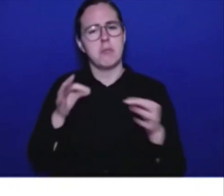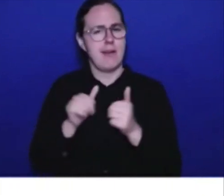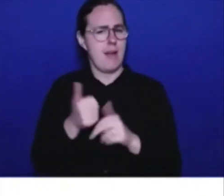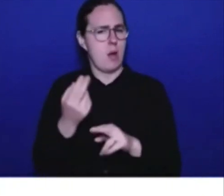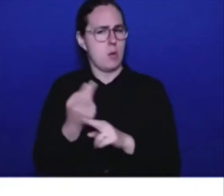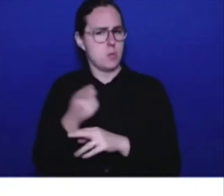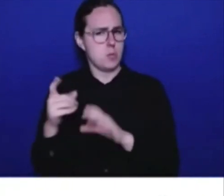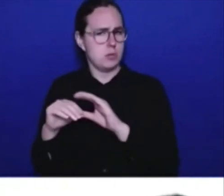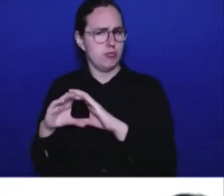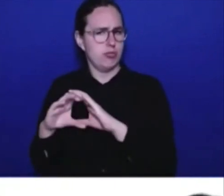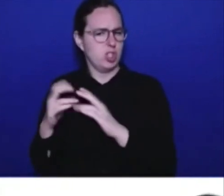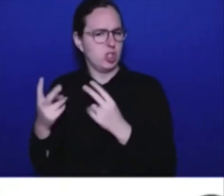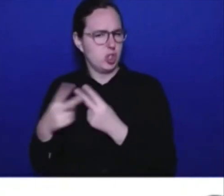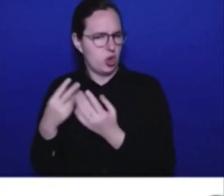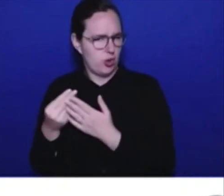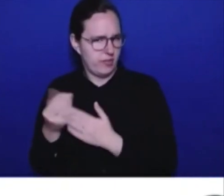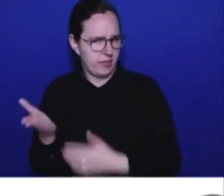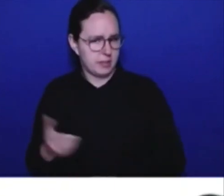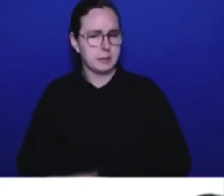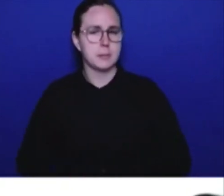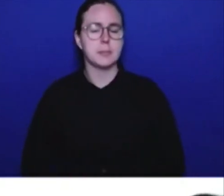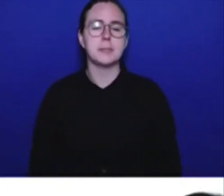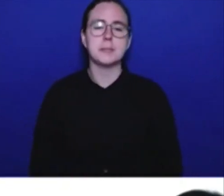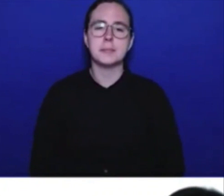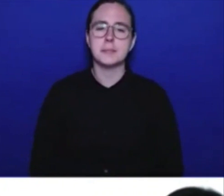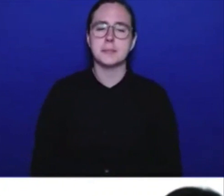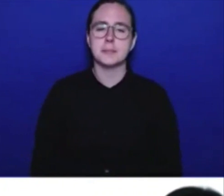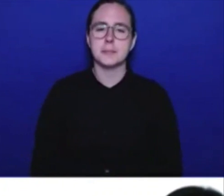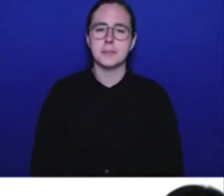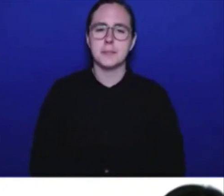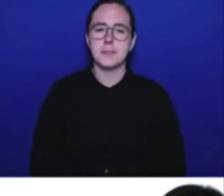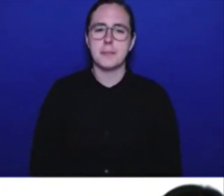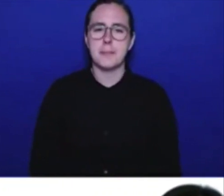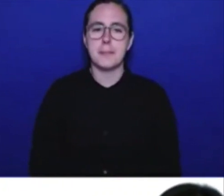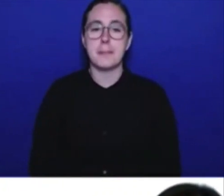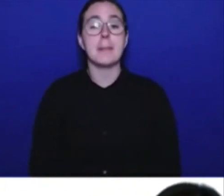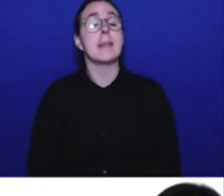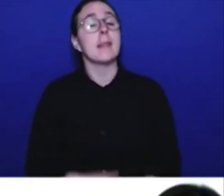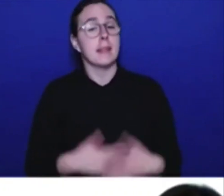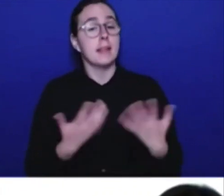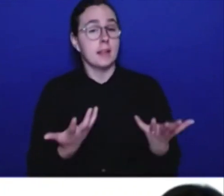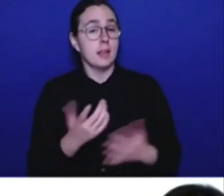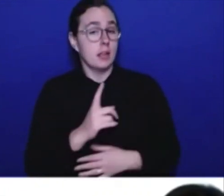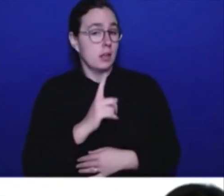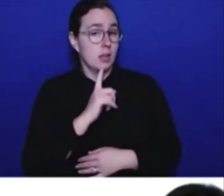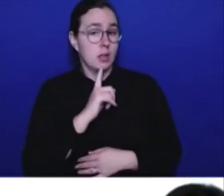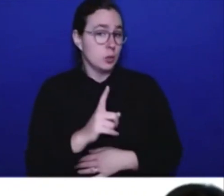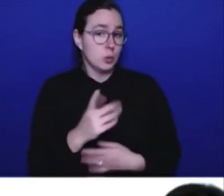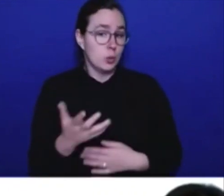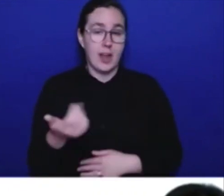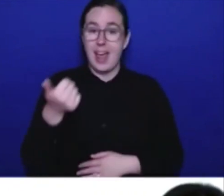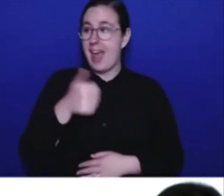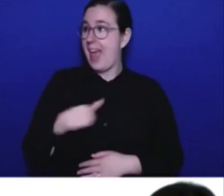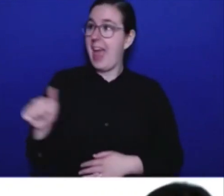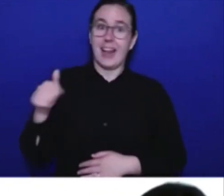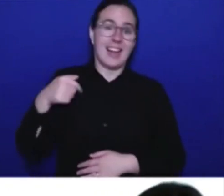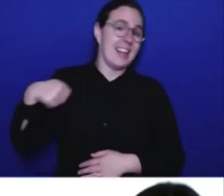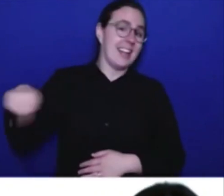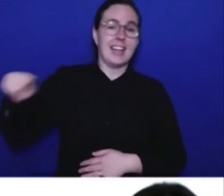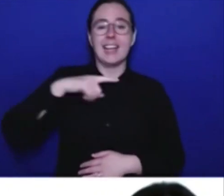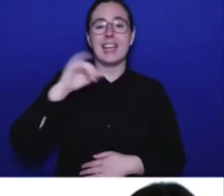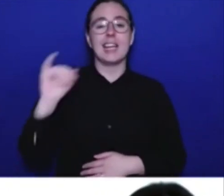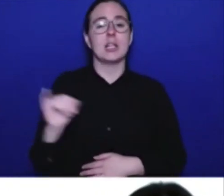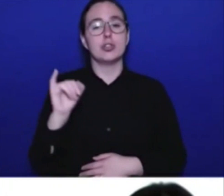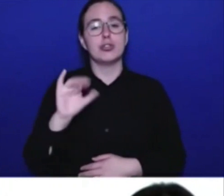I mean, the most important thing to consider, I mean, not just true of ICBC, but any insurance company, is you have an investment portfolio